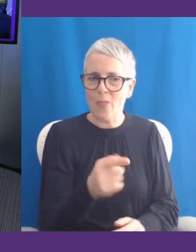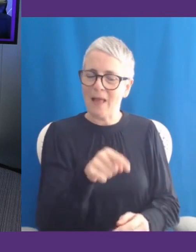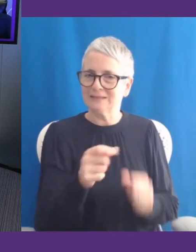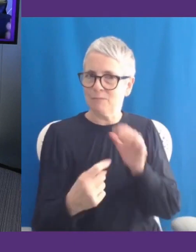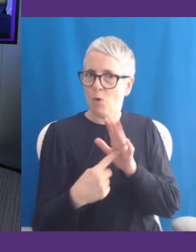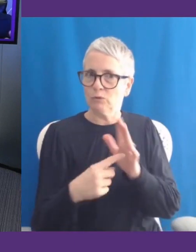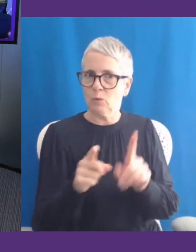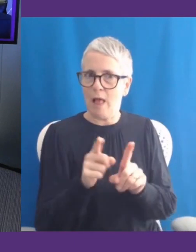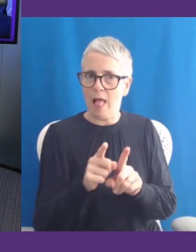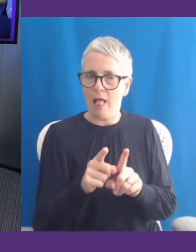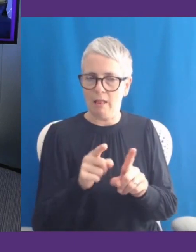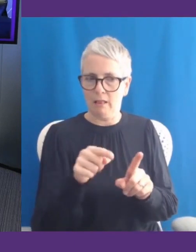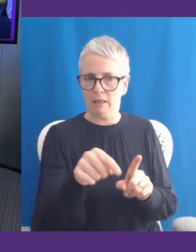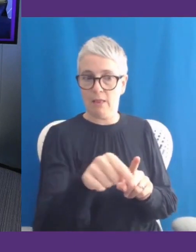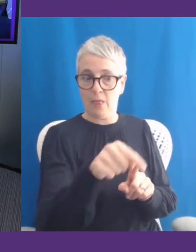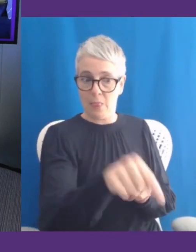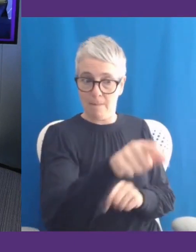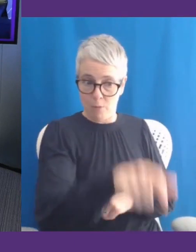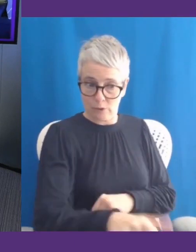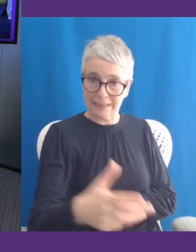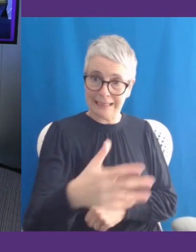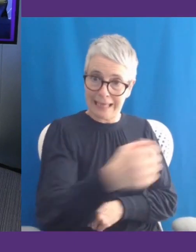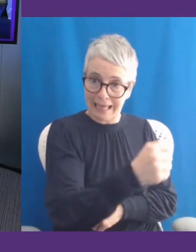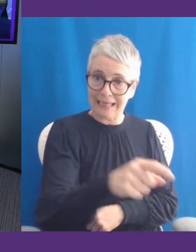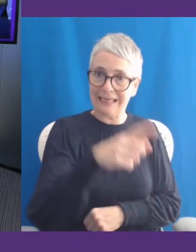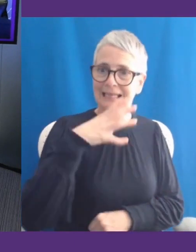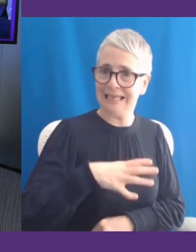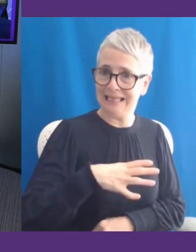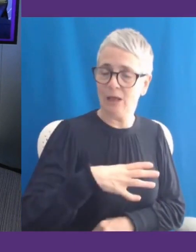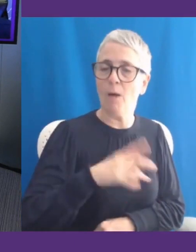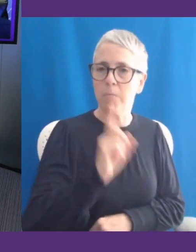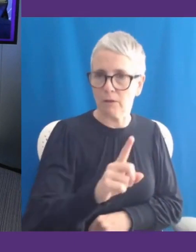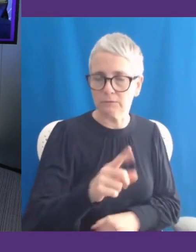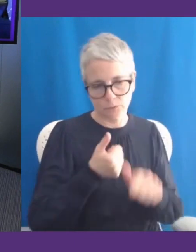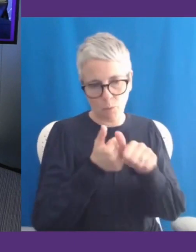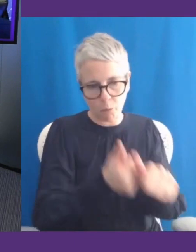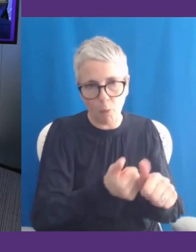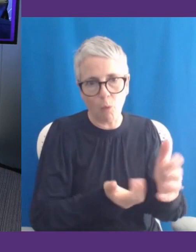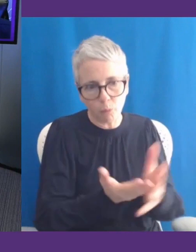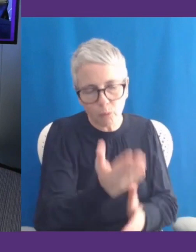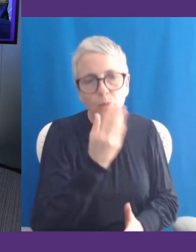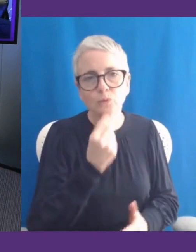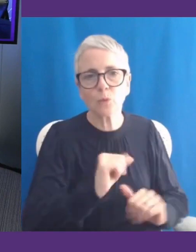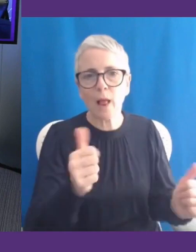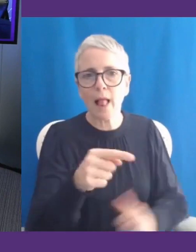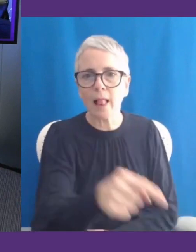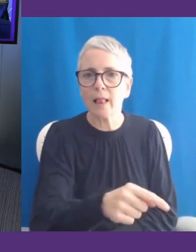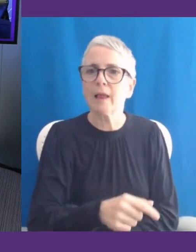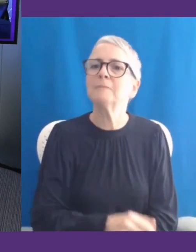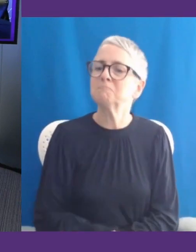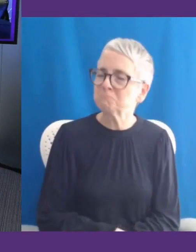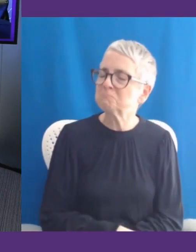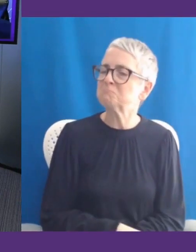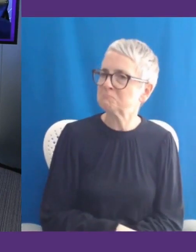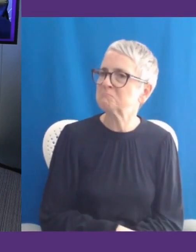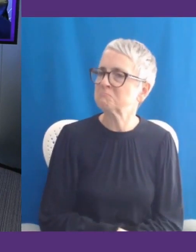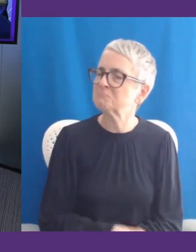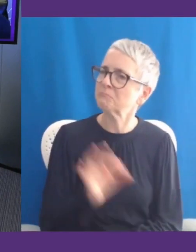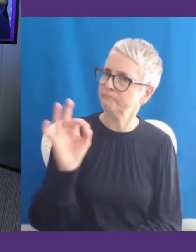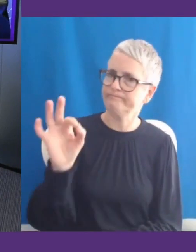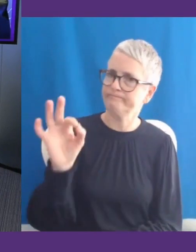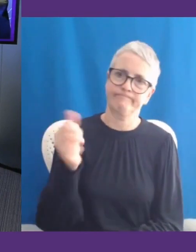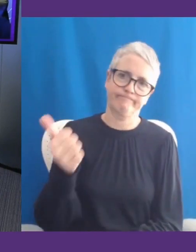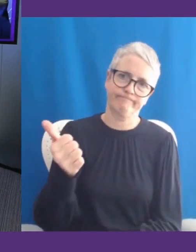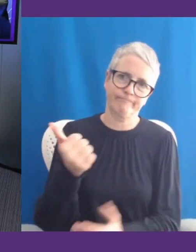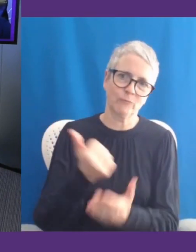to use it well, moving forward. Oh, thank you. Well, that's a fantastic way of kicking off, because I think that does illustrate that, that need for